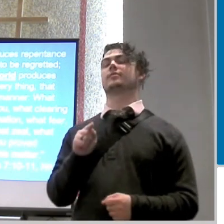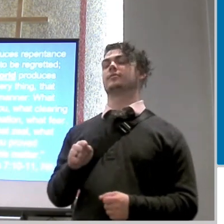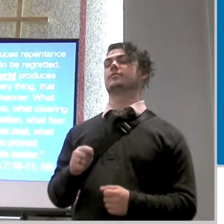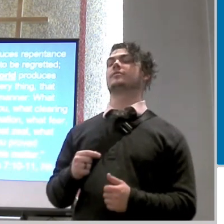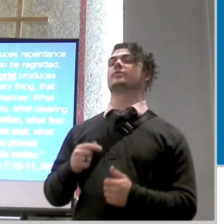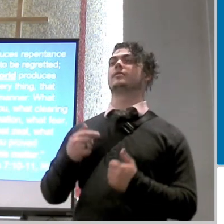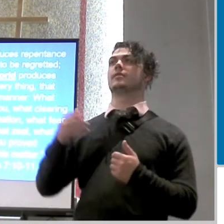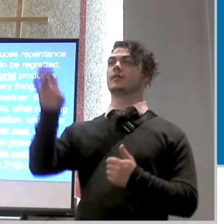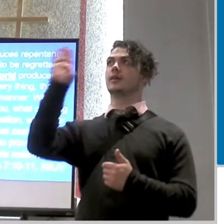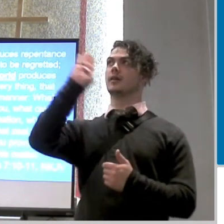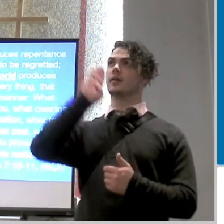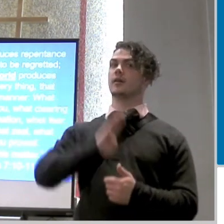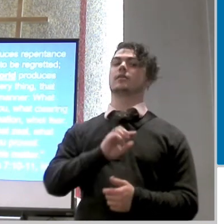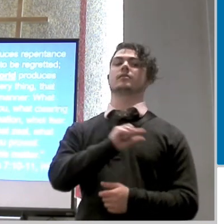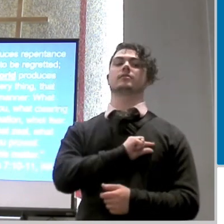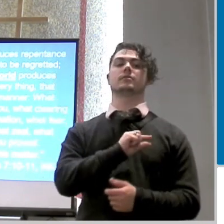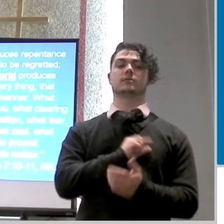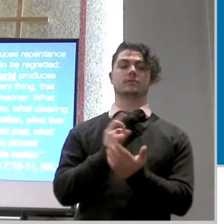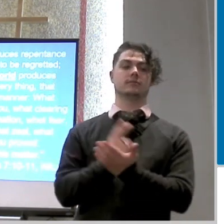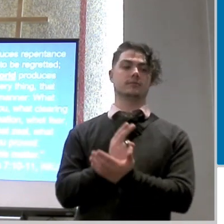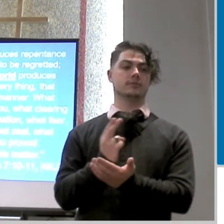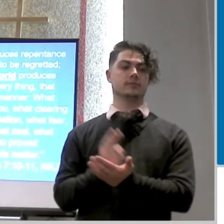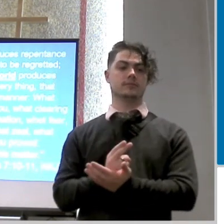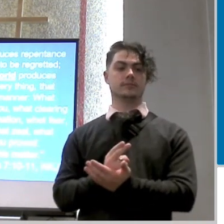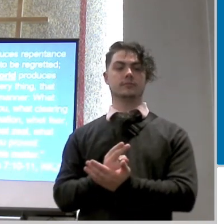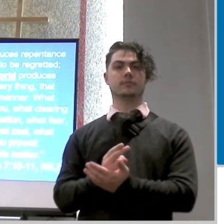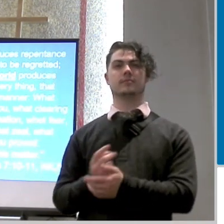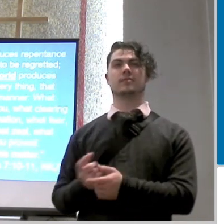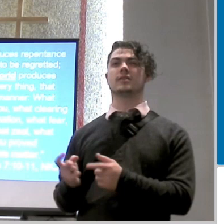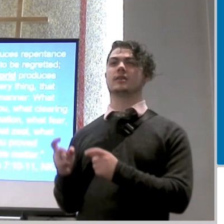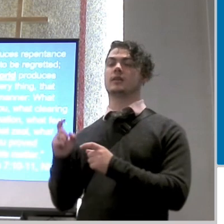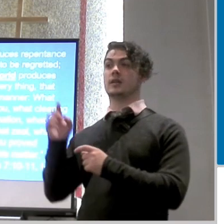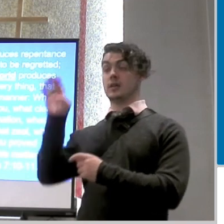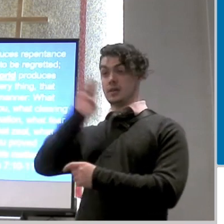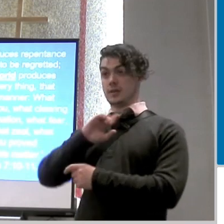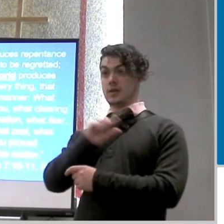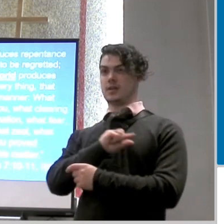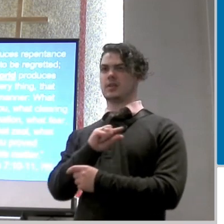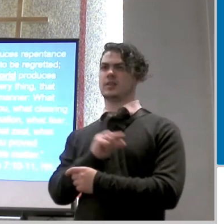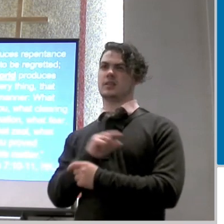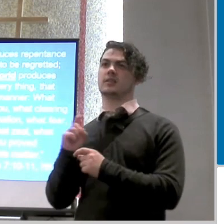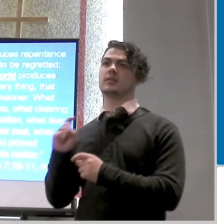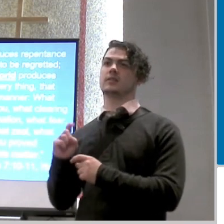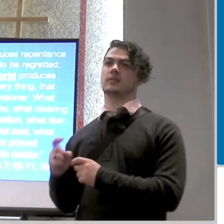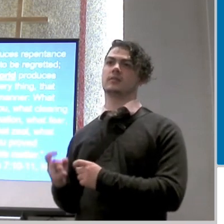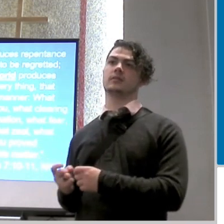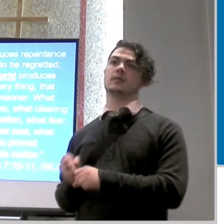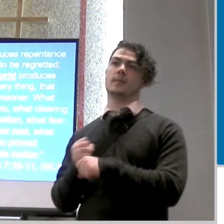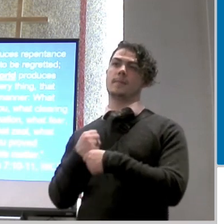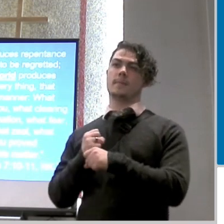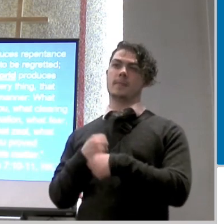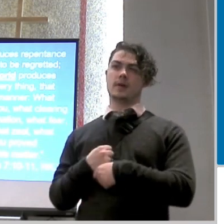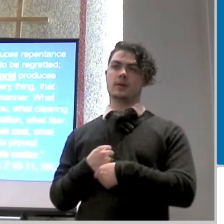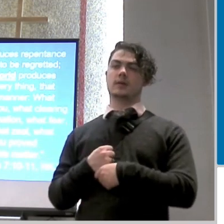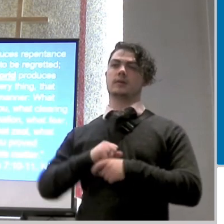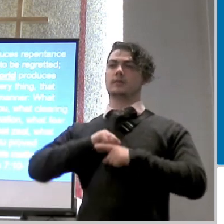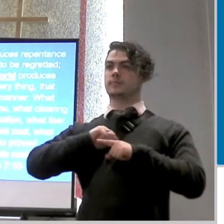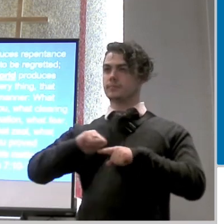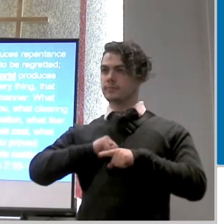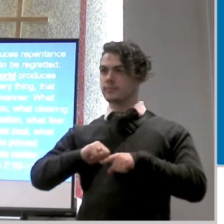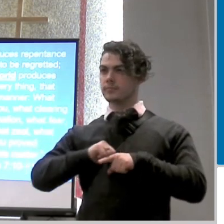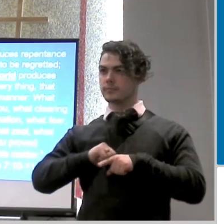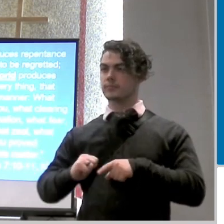diligence it produced in you this is what should happen right godly sorrow godly guilt should produce diligence in me